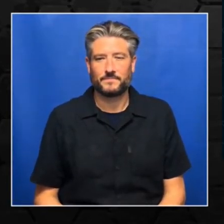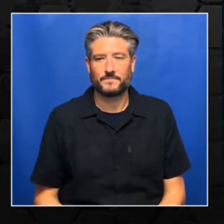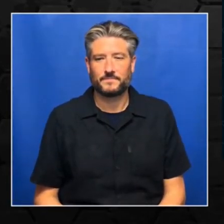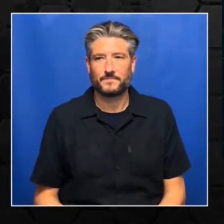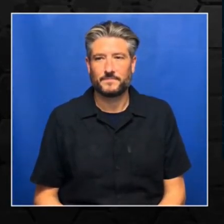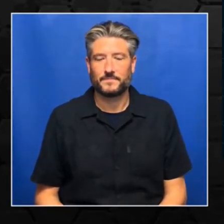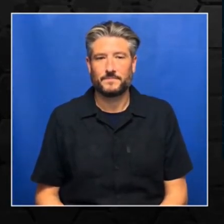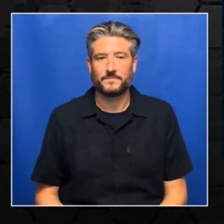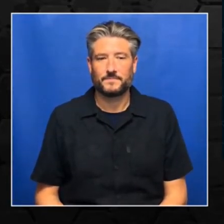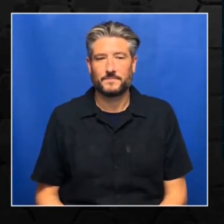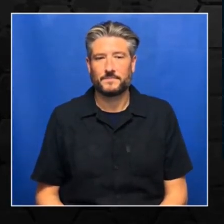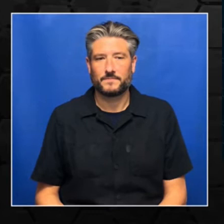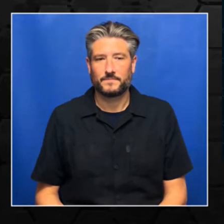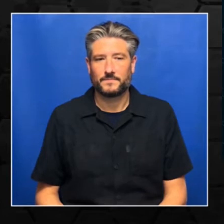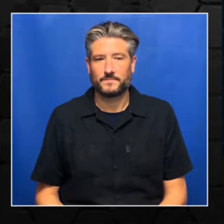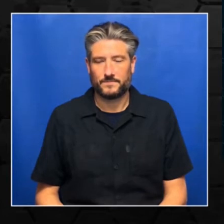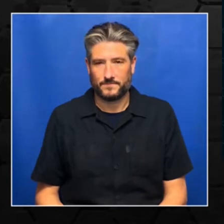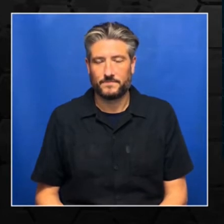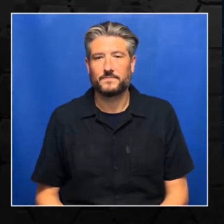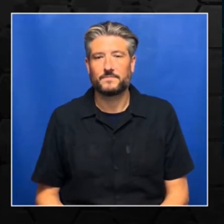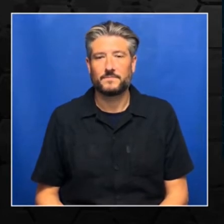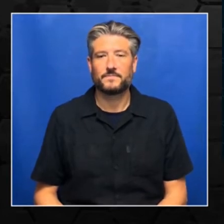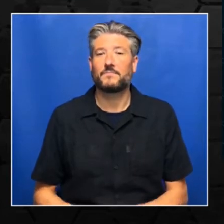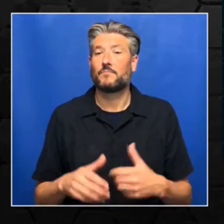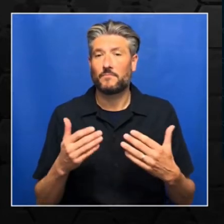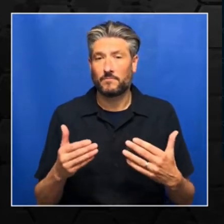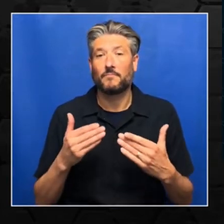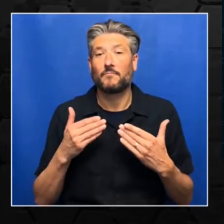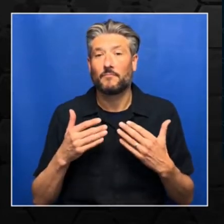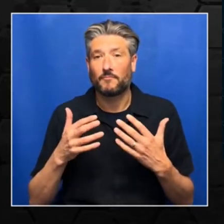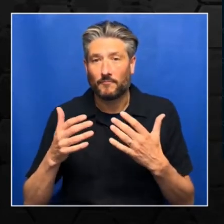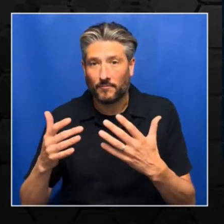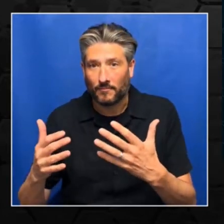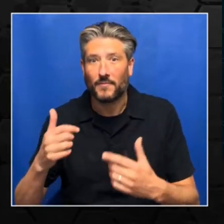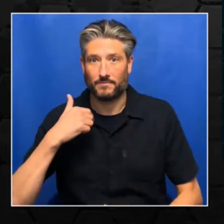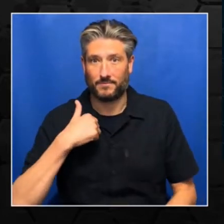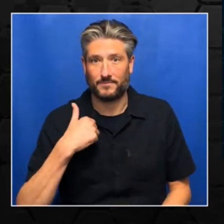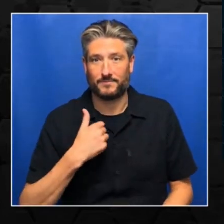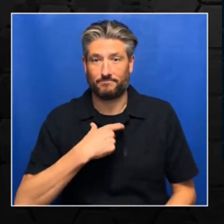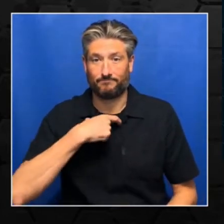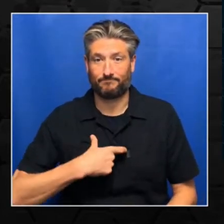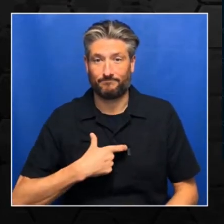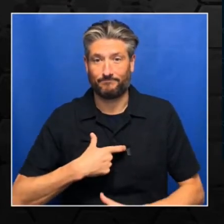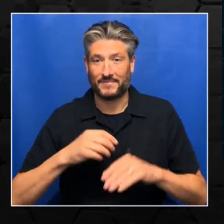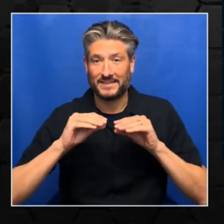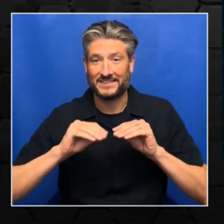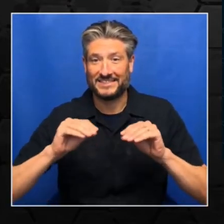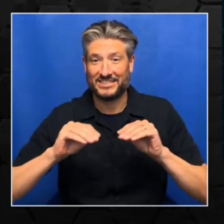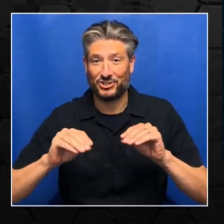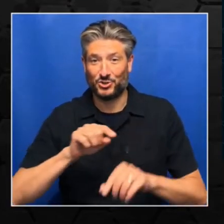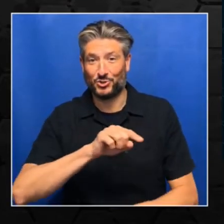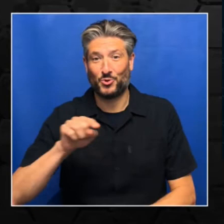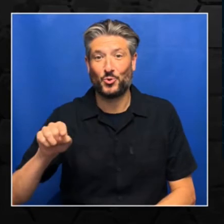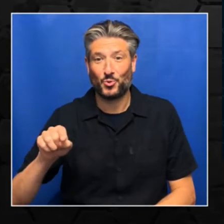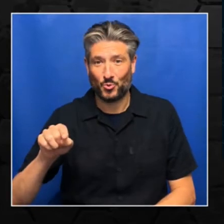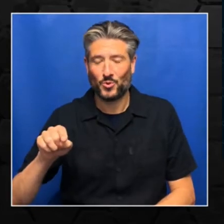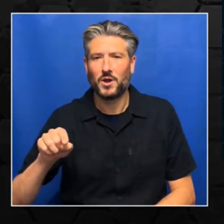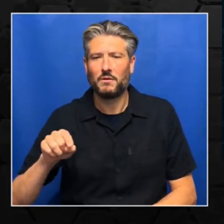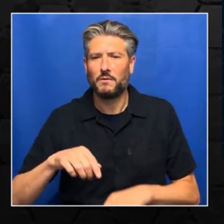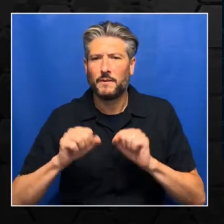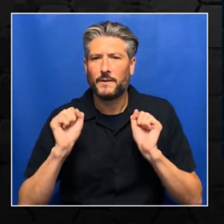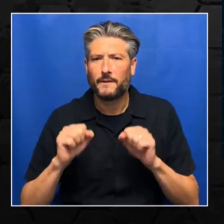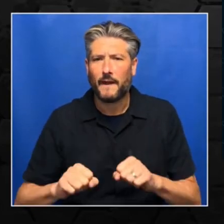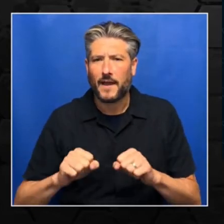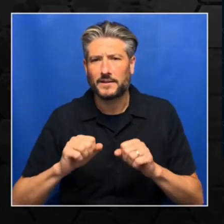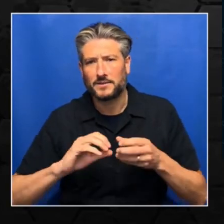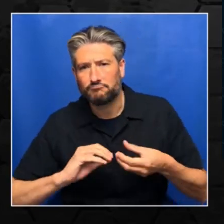Now, at the end, I'm going to teach you how to build and train your own neural networks. And to do